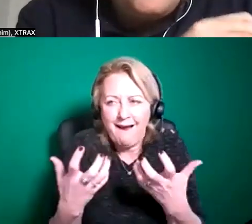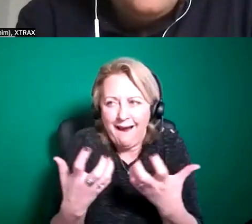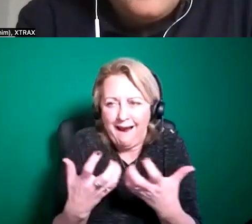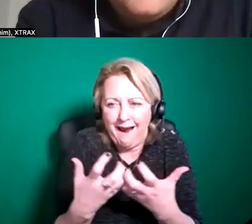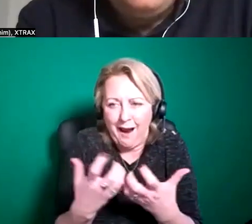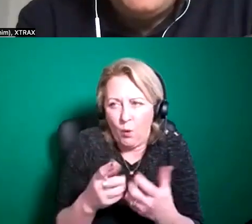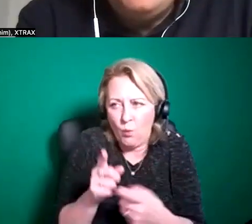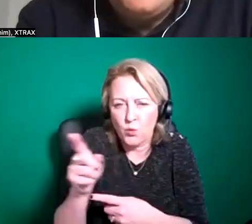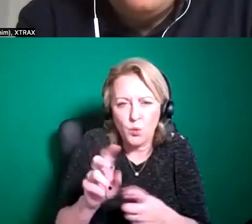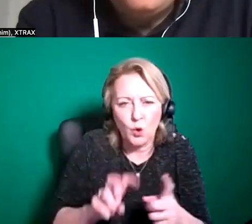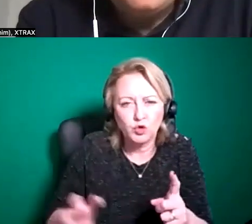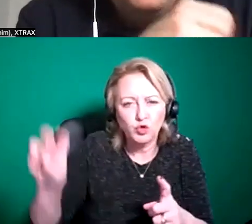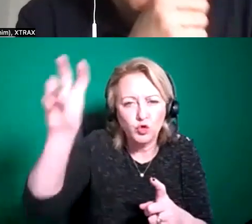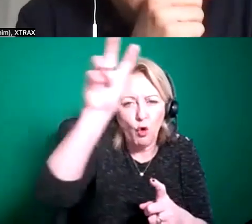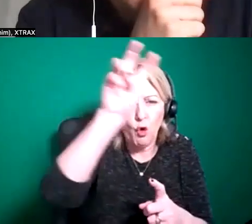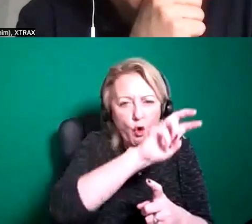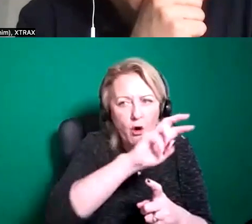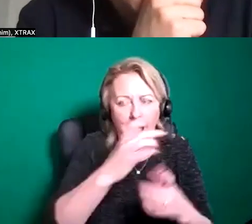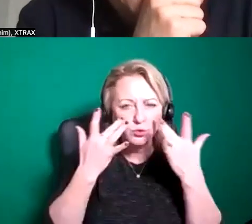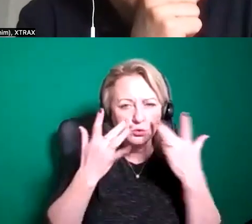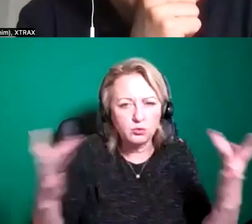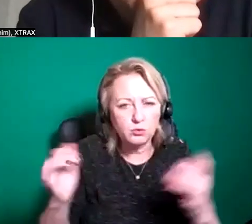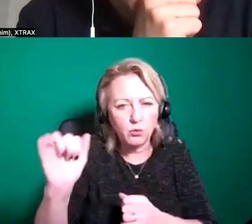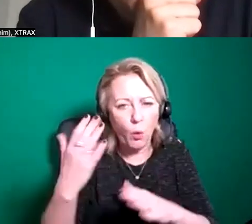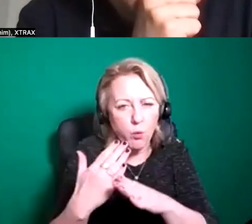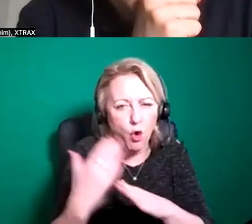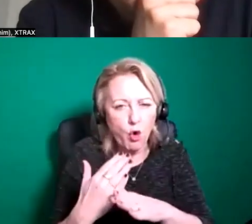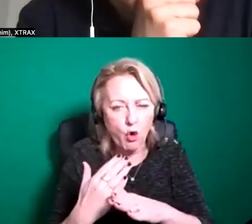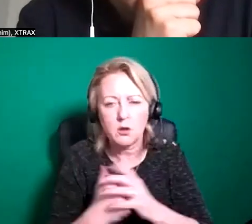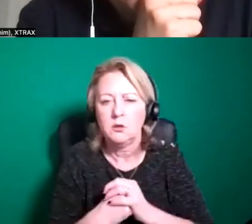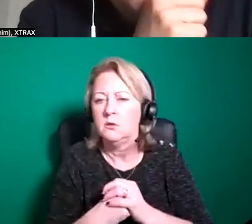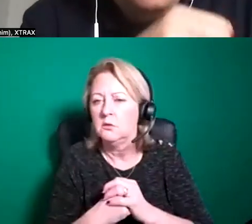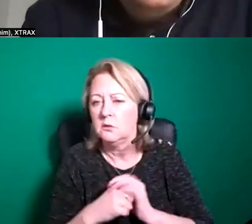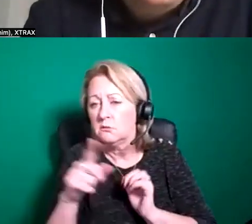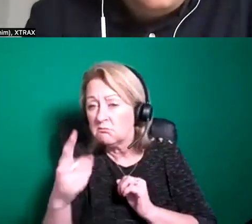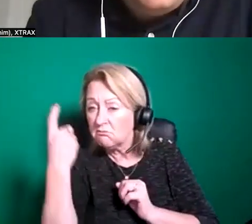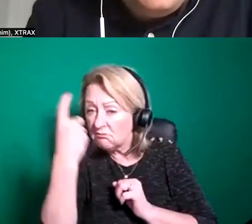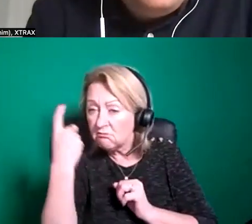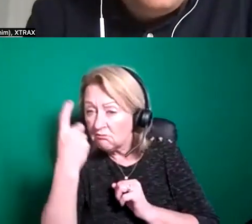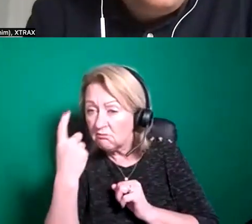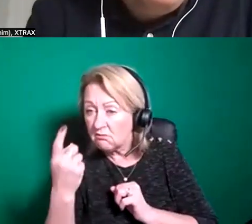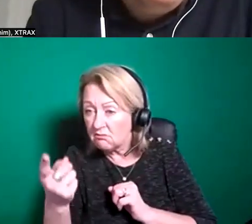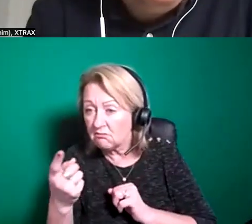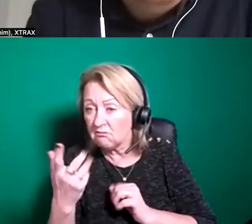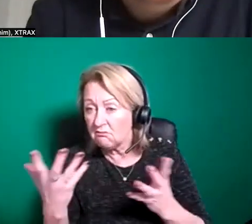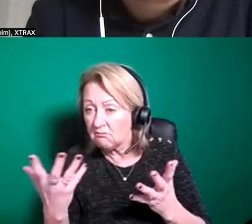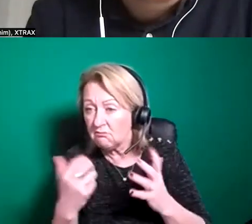to tour and present that work and i don't know clive have you got particular thoughts on this at the moment before i say anyone